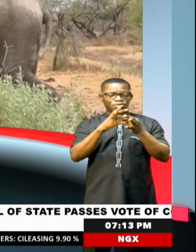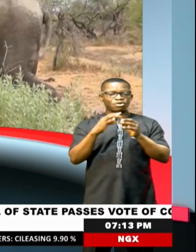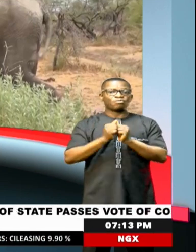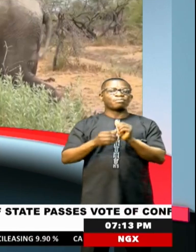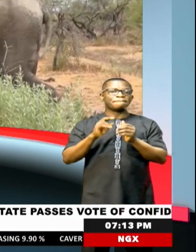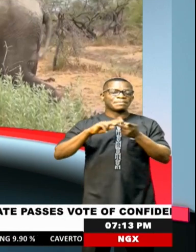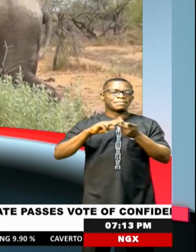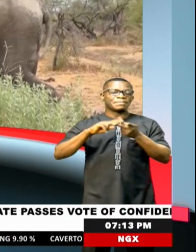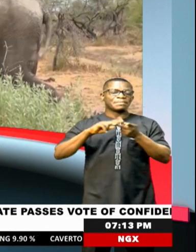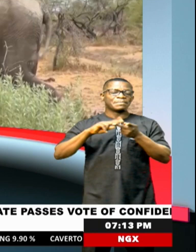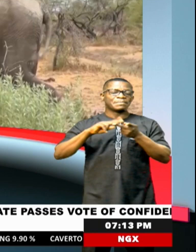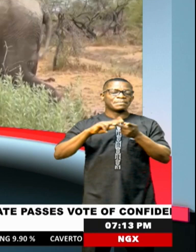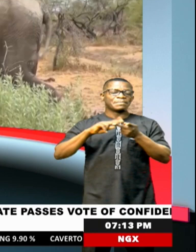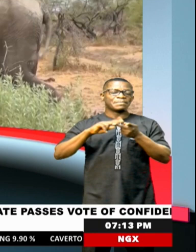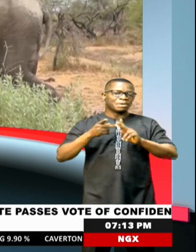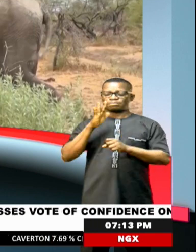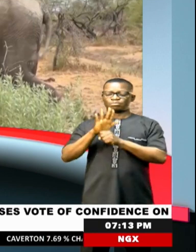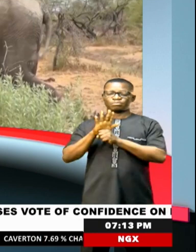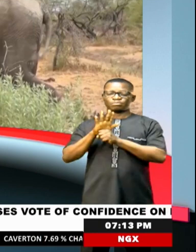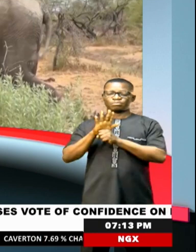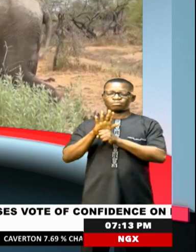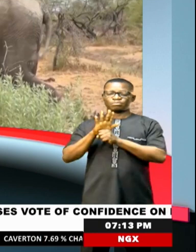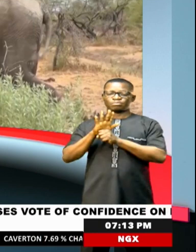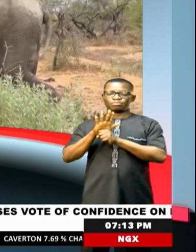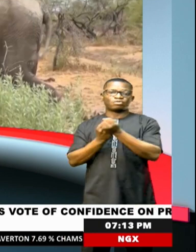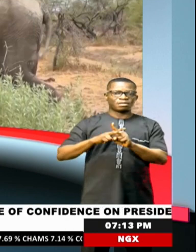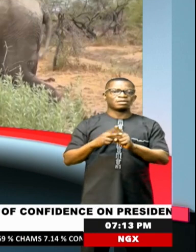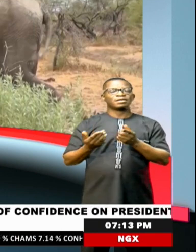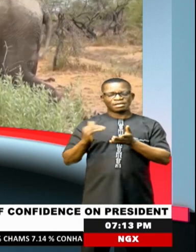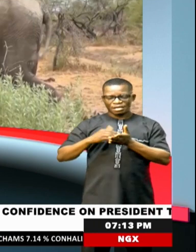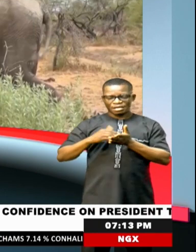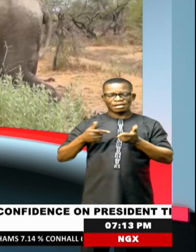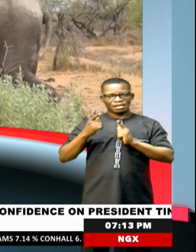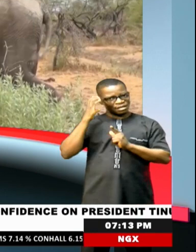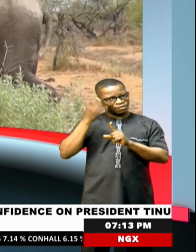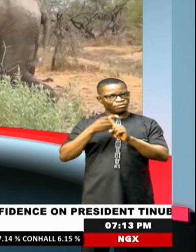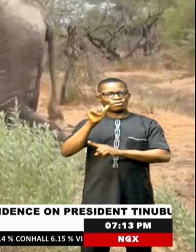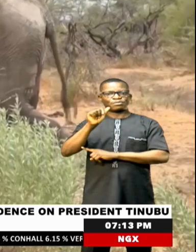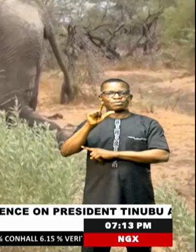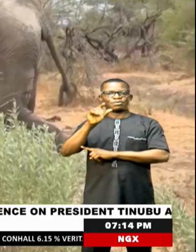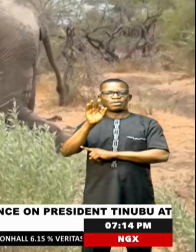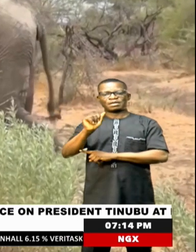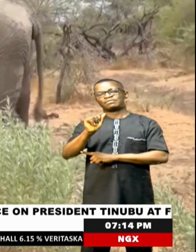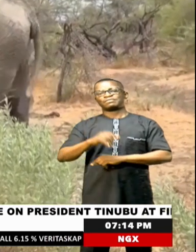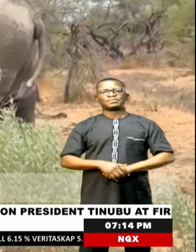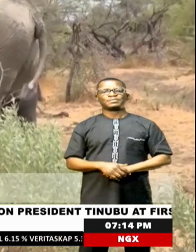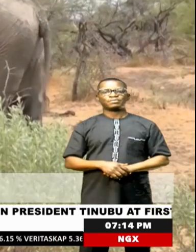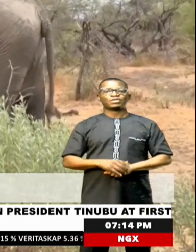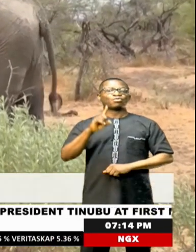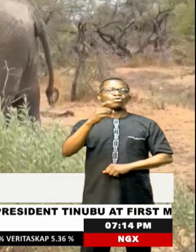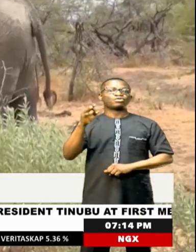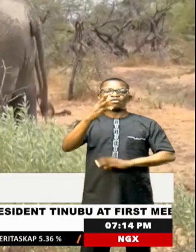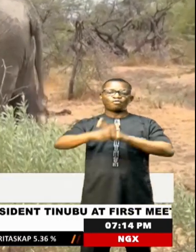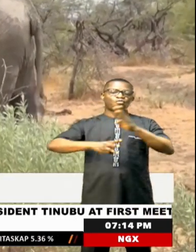partners pledging support for implementation. Once more, let's hear from Charles Alfa. One of the